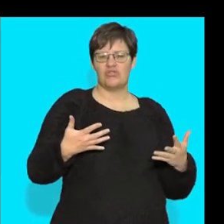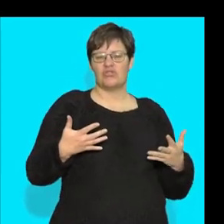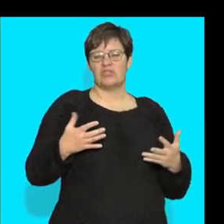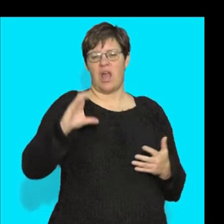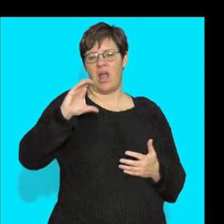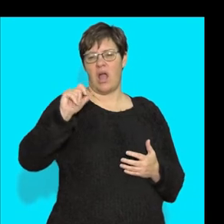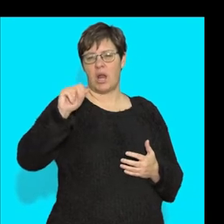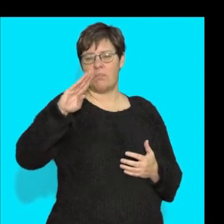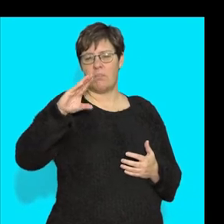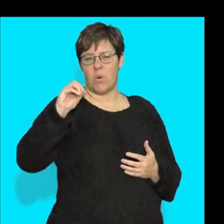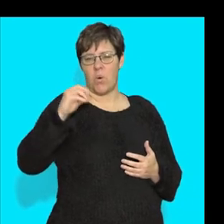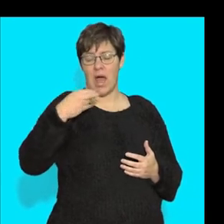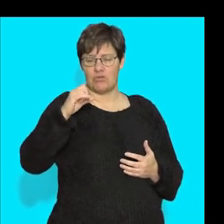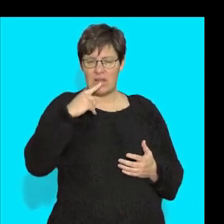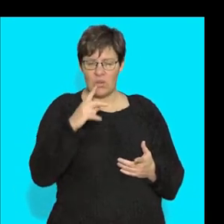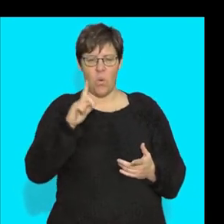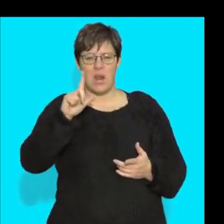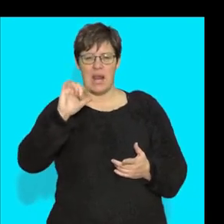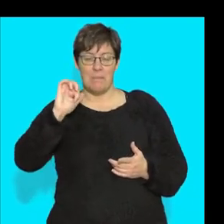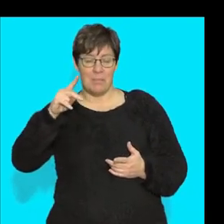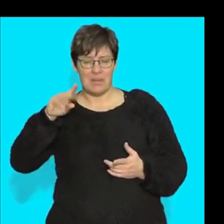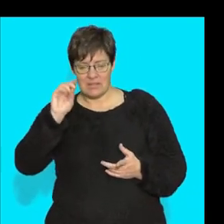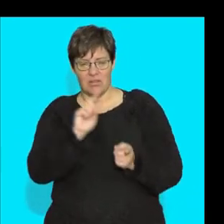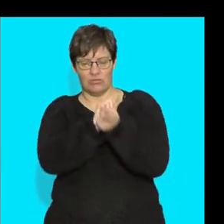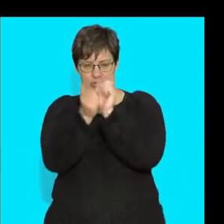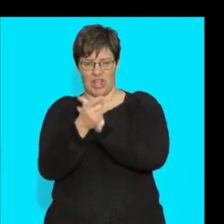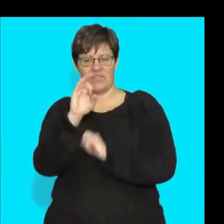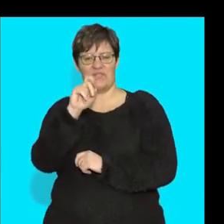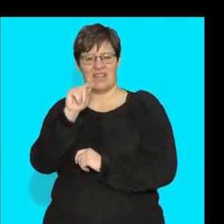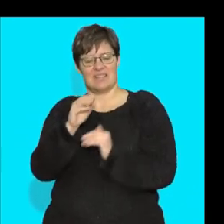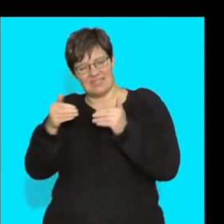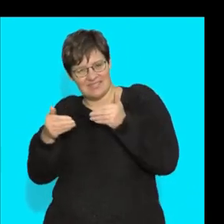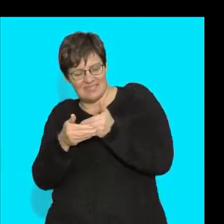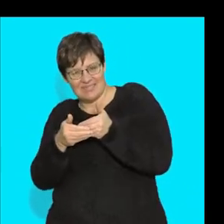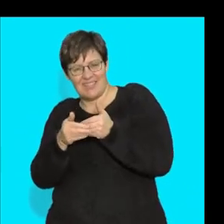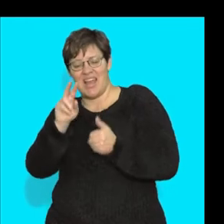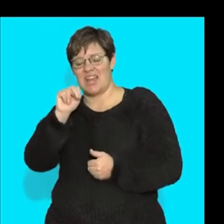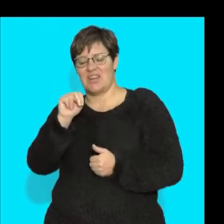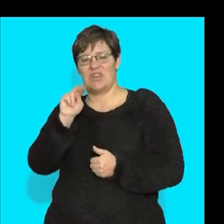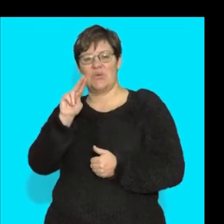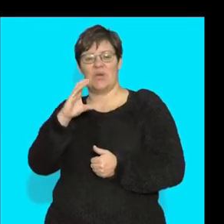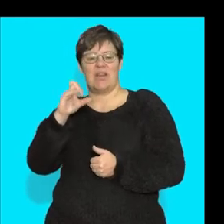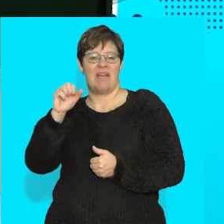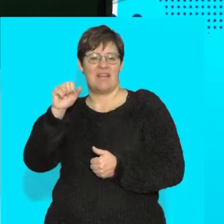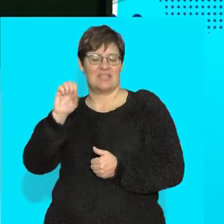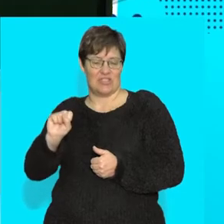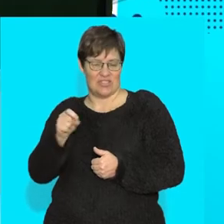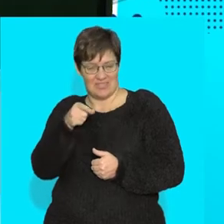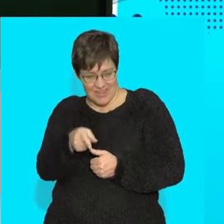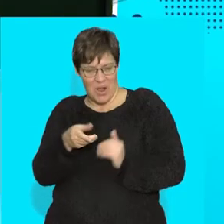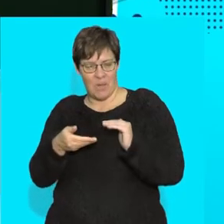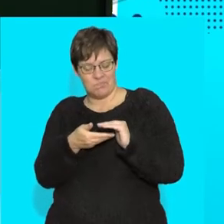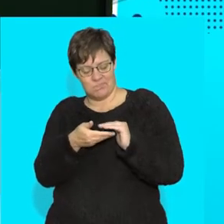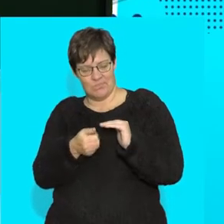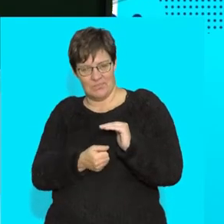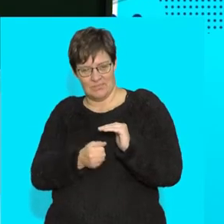changed to this fat. And there's my nucleus underneath. So adipose tissue, fat tissue, all right, is